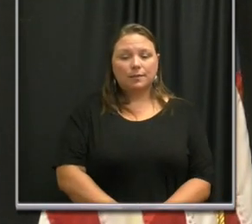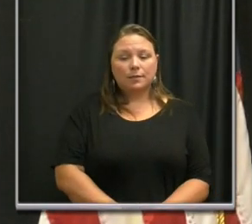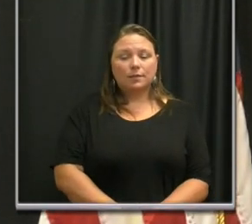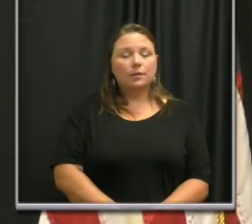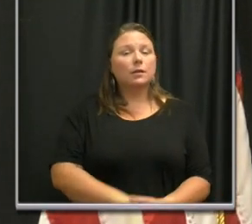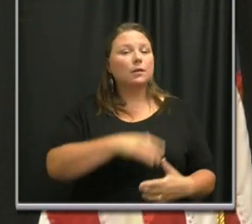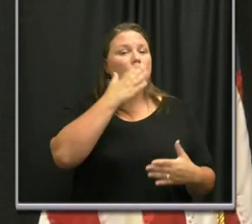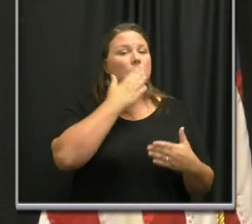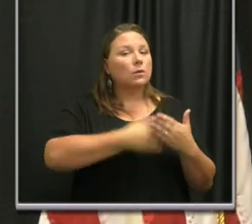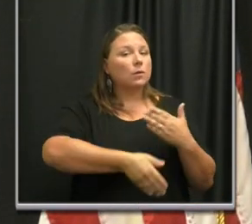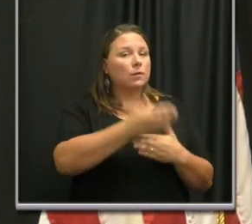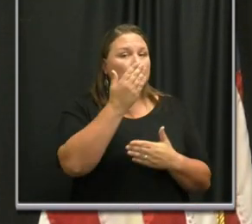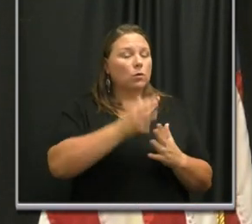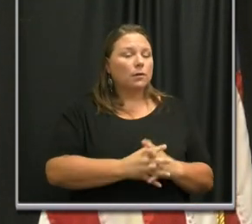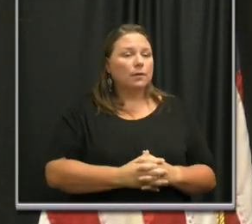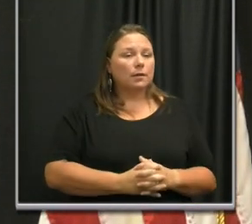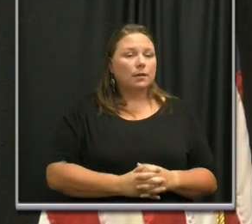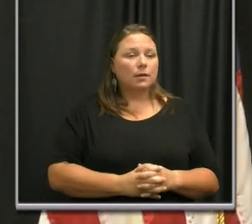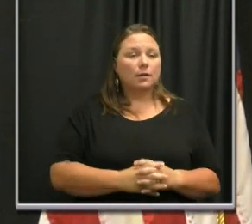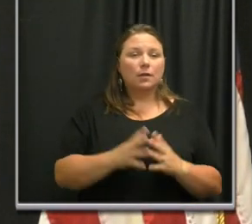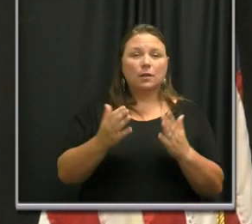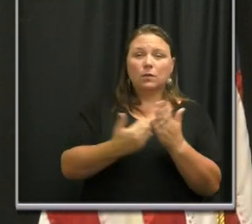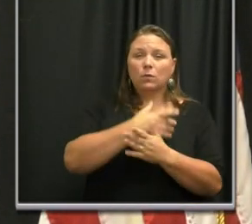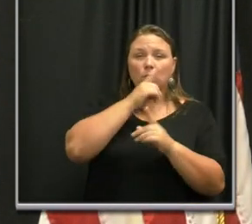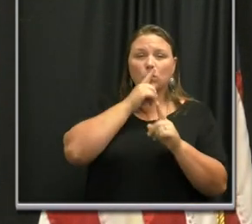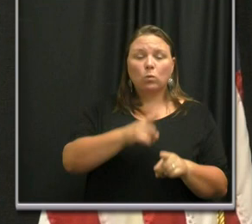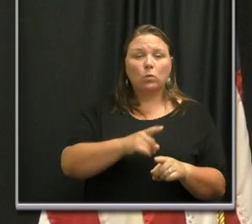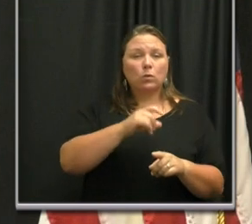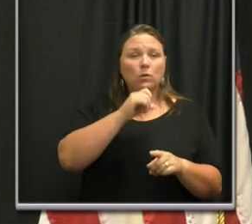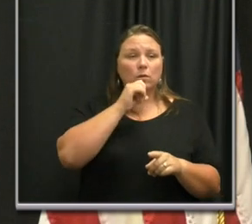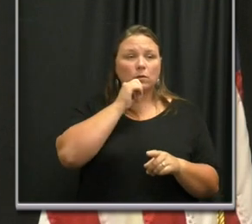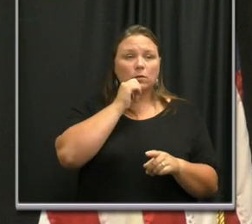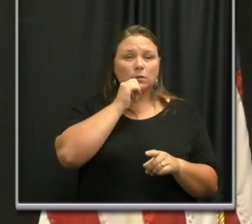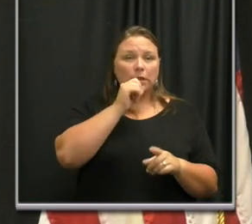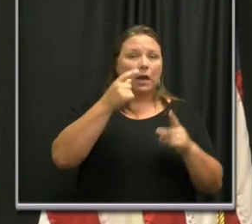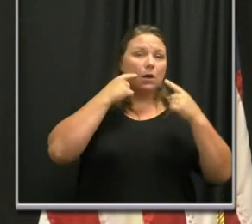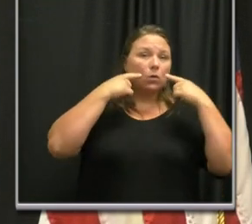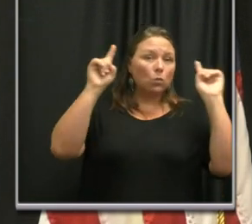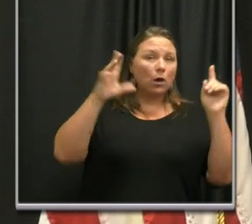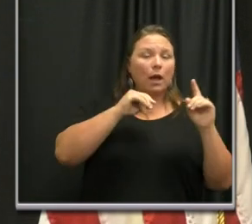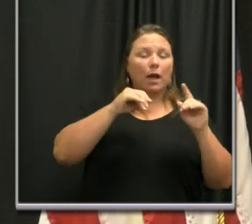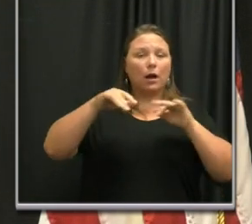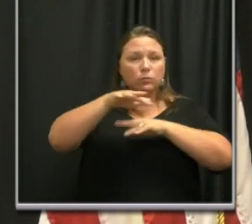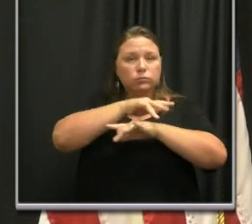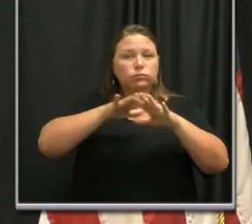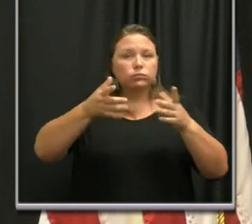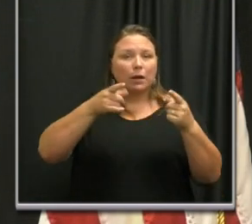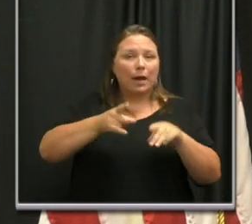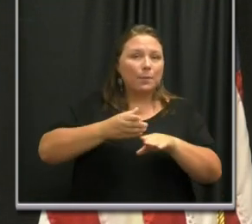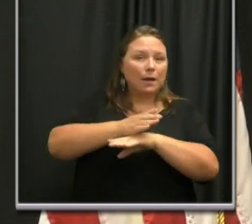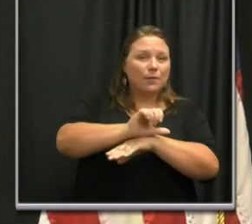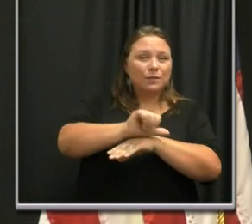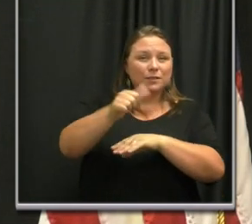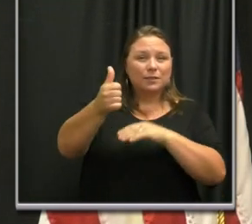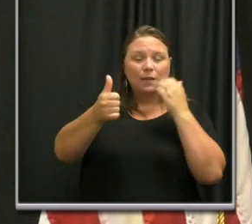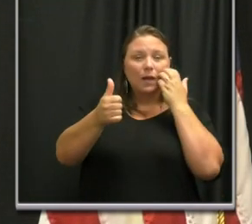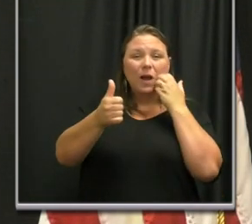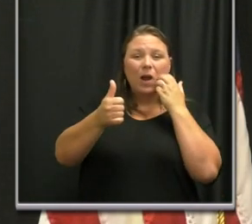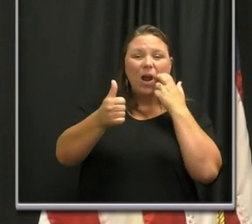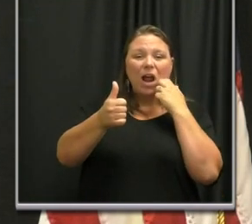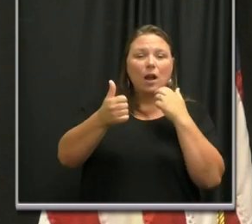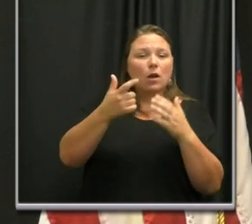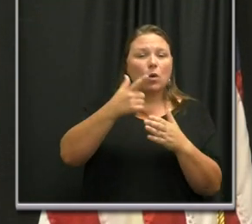Good morning. If the new order is not effective and crowds continue to persist after 10 p.m. on lower Broadway,